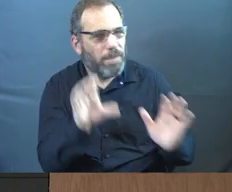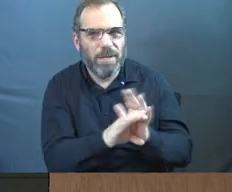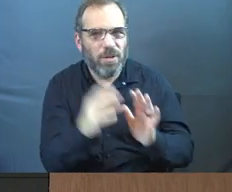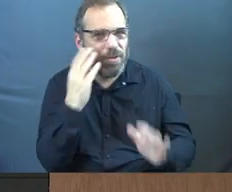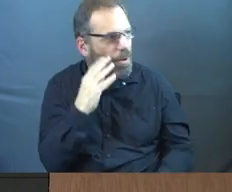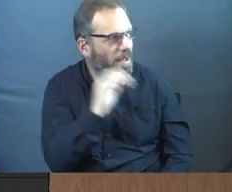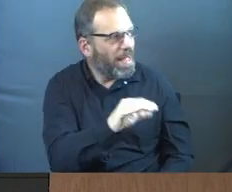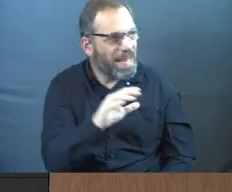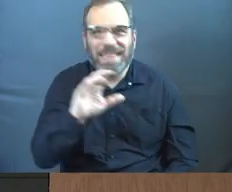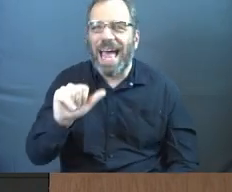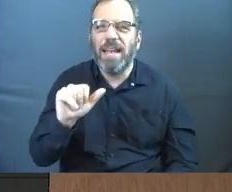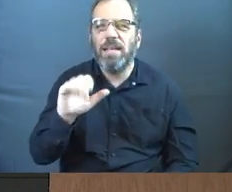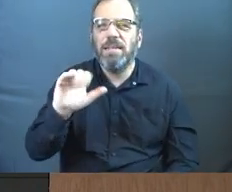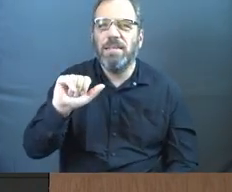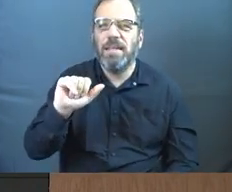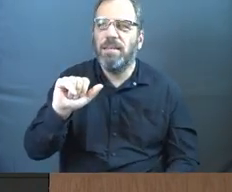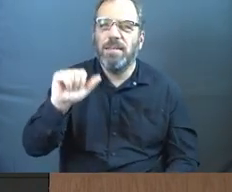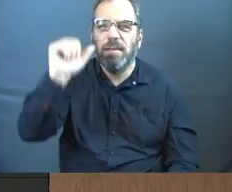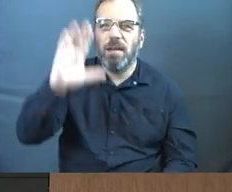That's the Imago Dei.